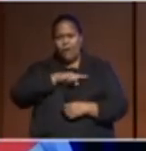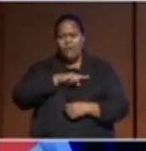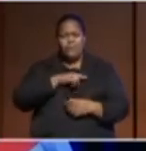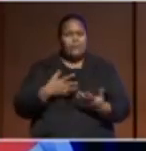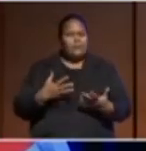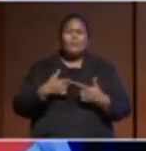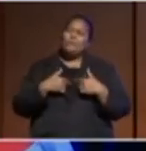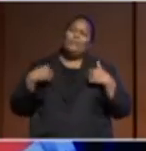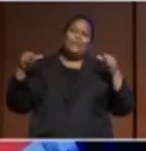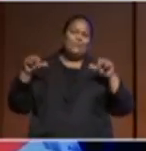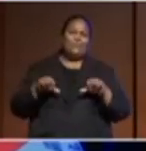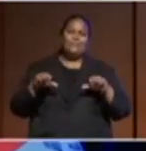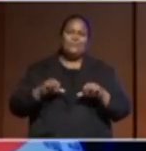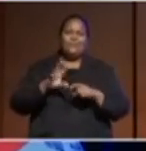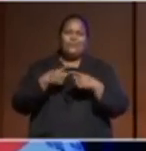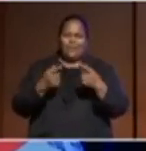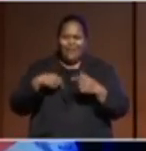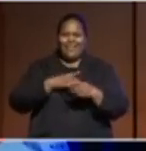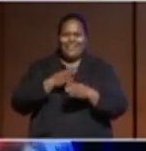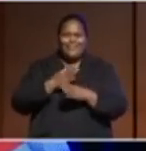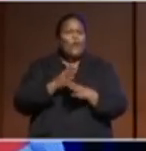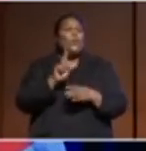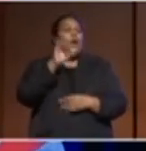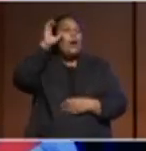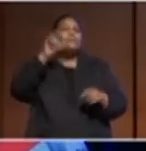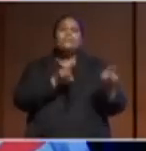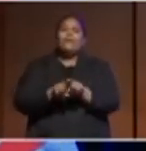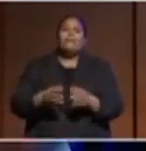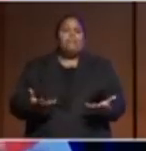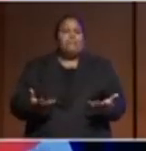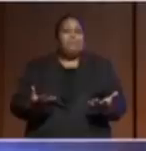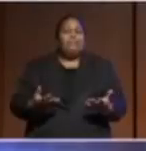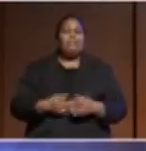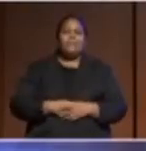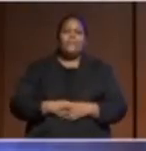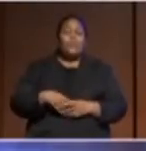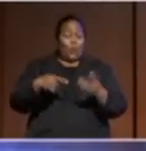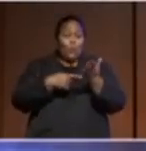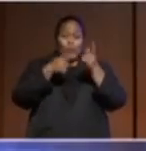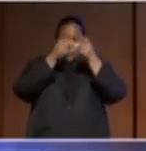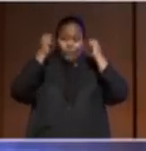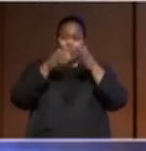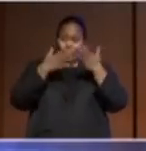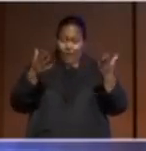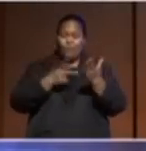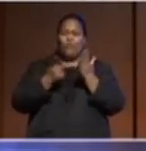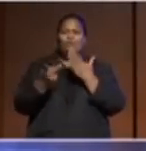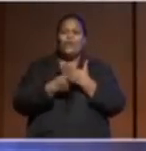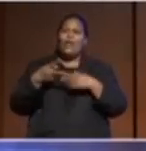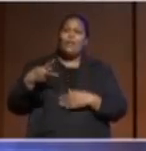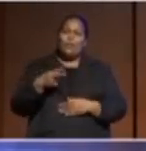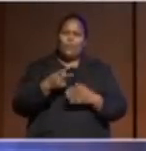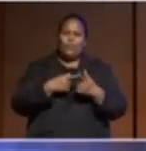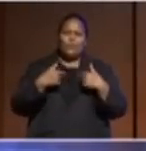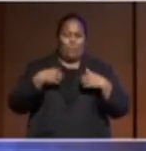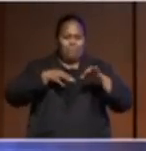of statehood. And so Tuvalu has launched a future now project which actually represents our plan for a worst